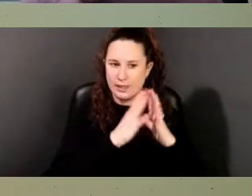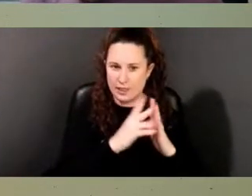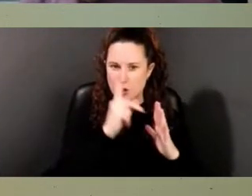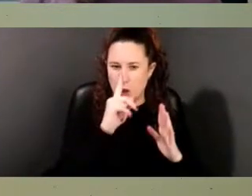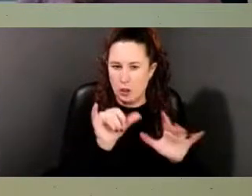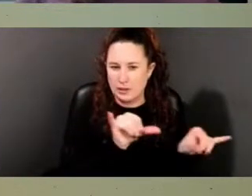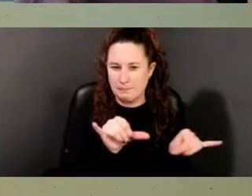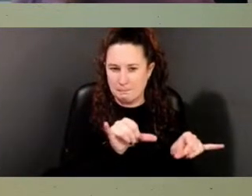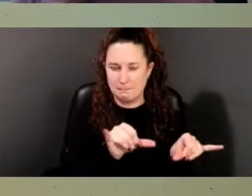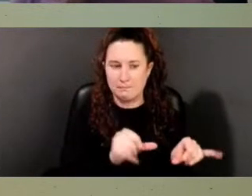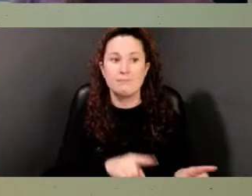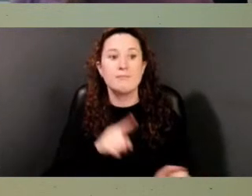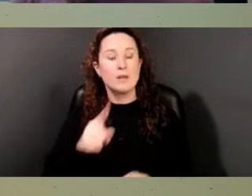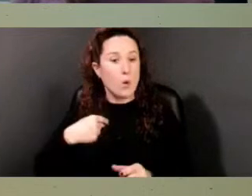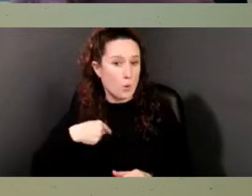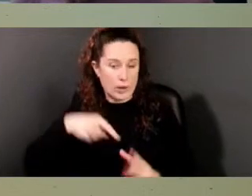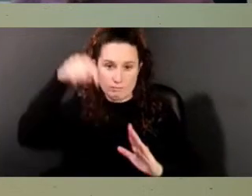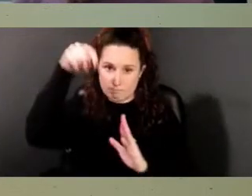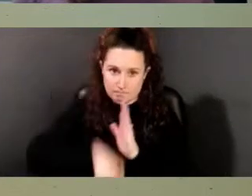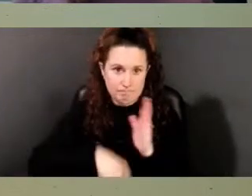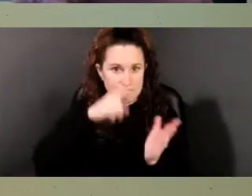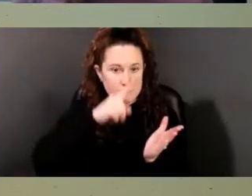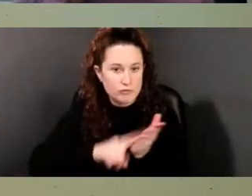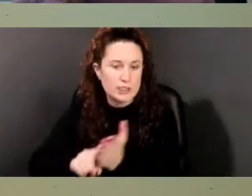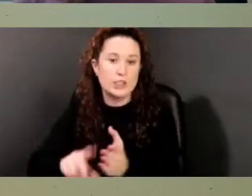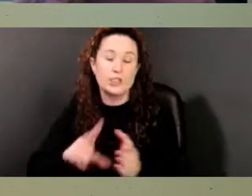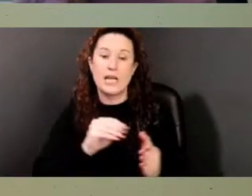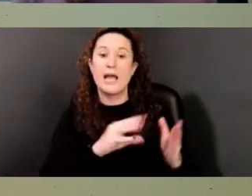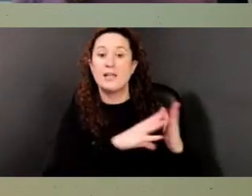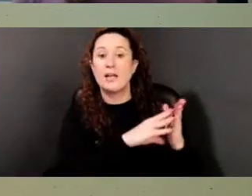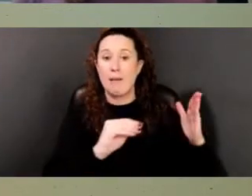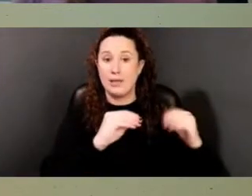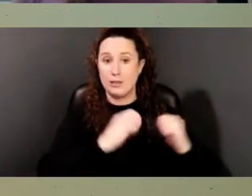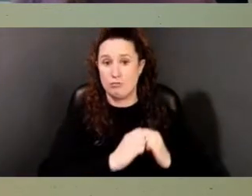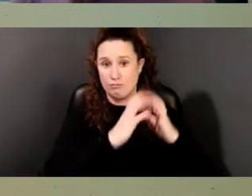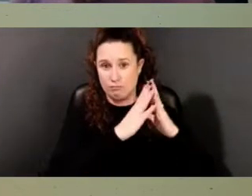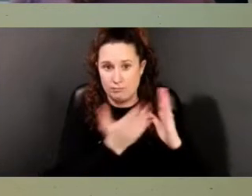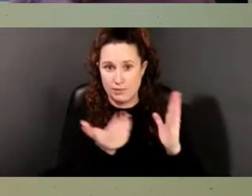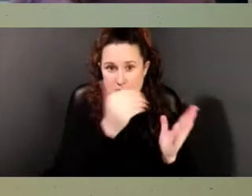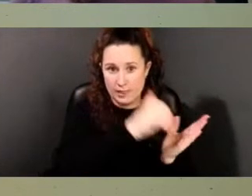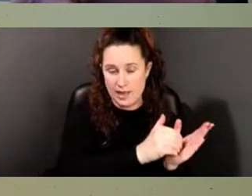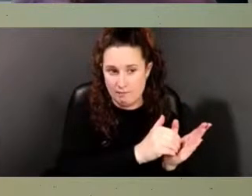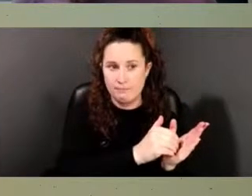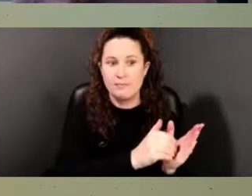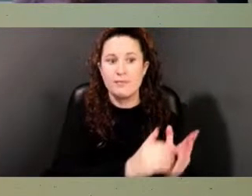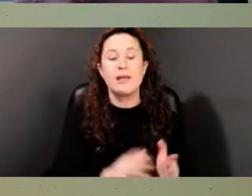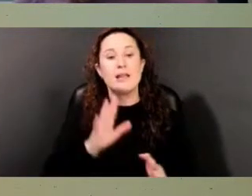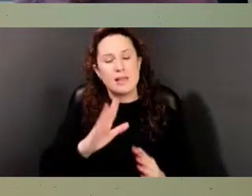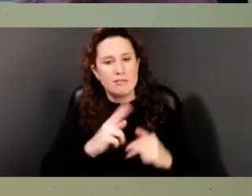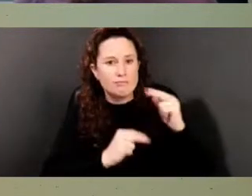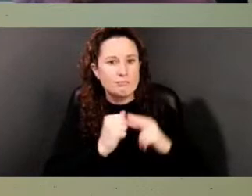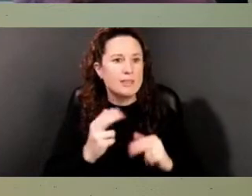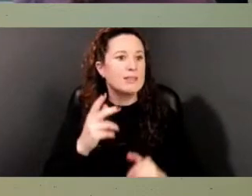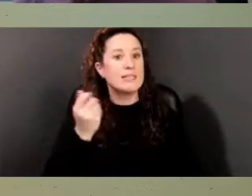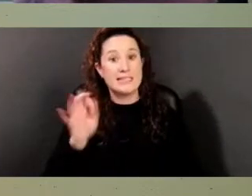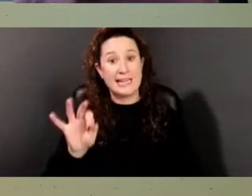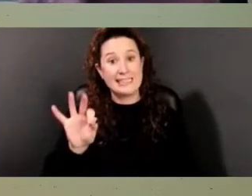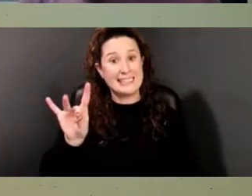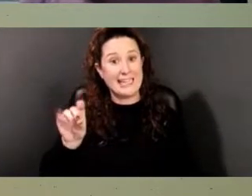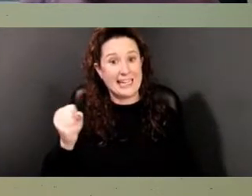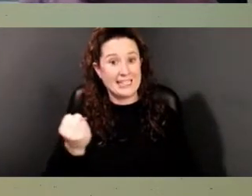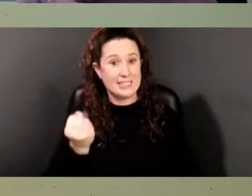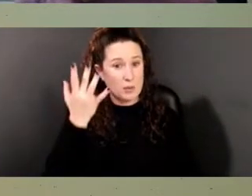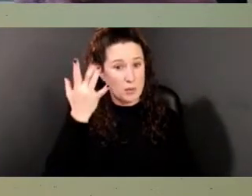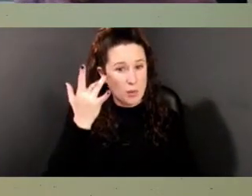were thoroughly researched and replicated. And their construction in the 1980s was meant to shift emphasis away from the